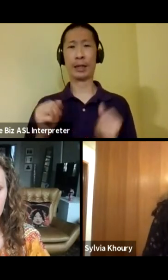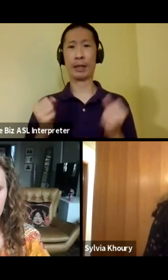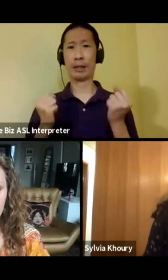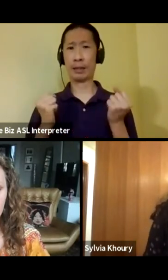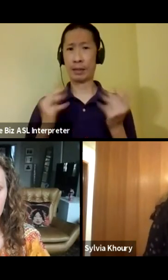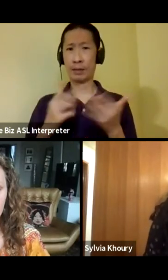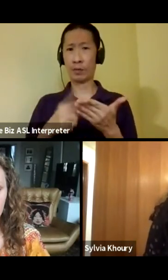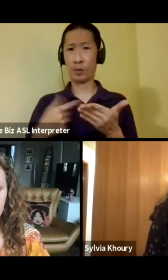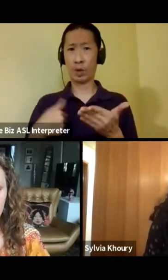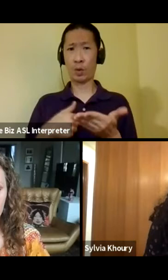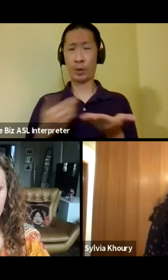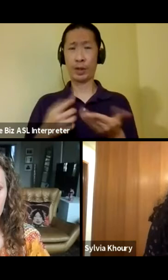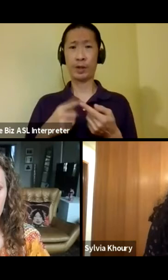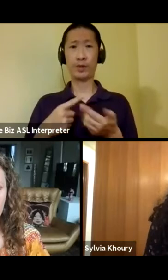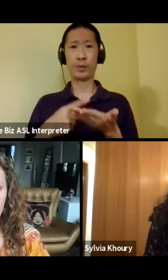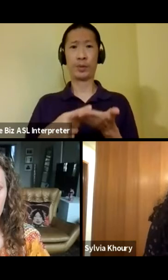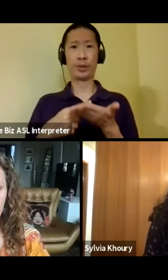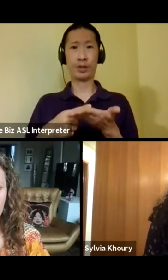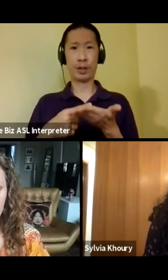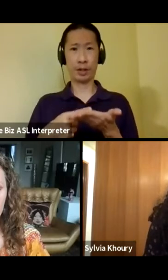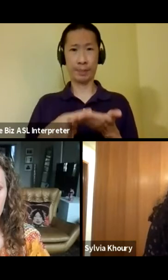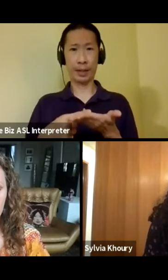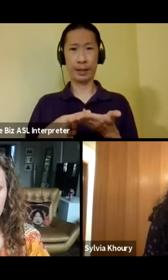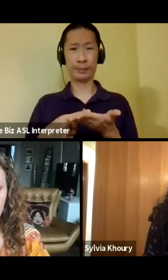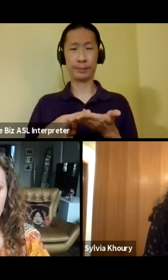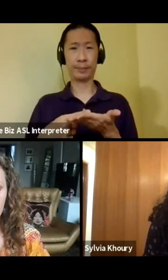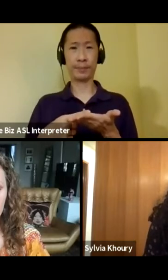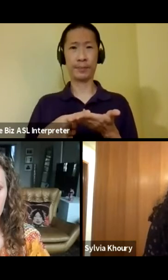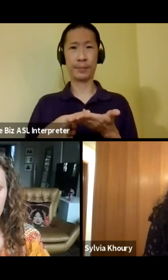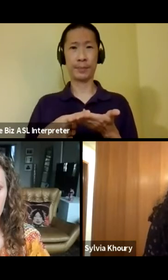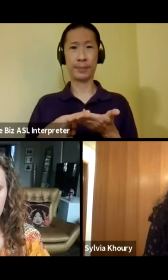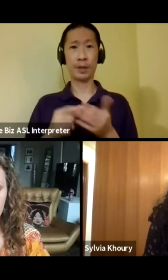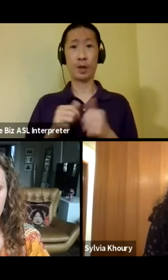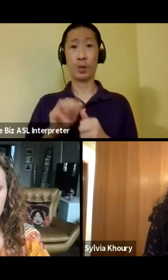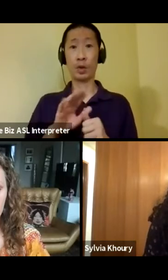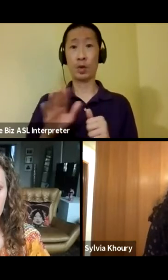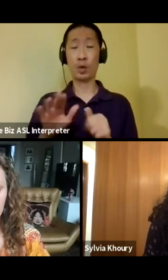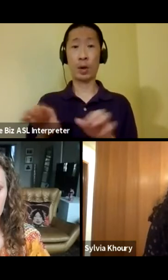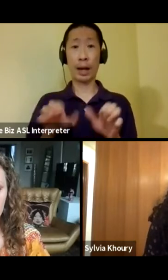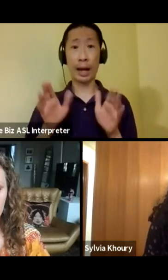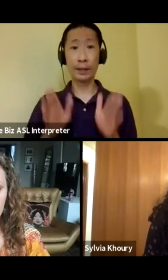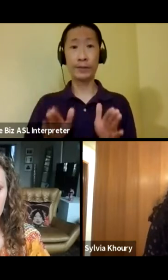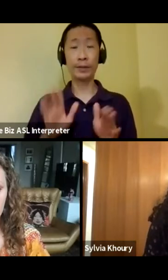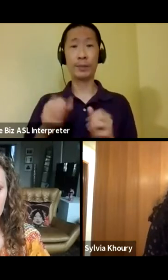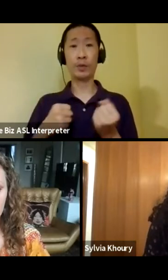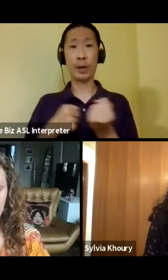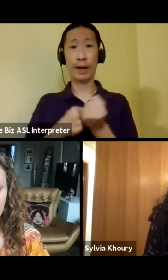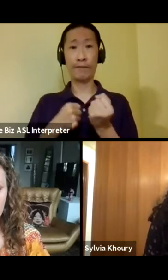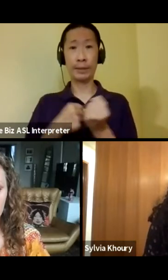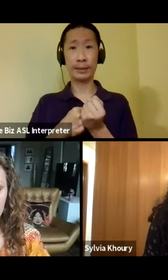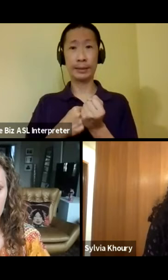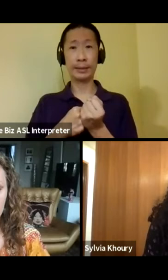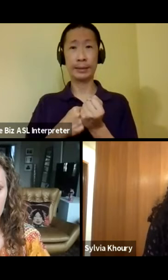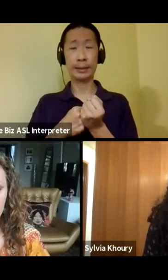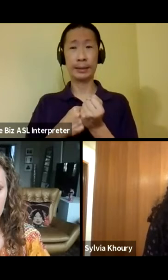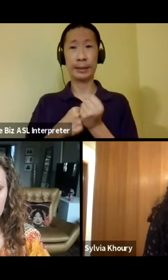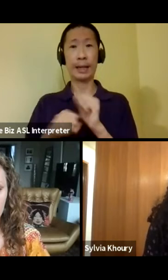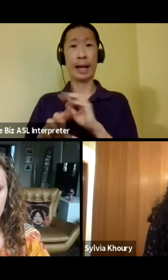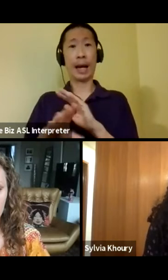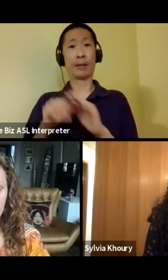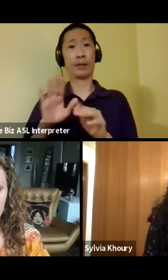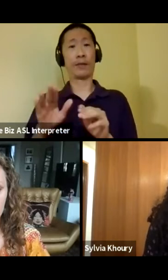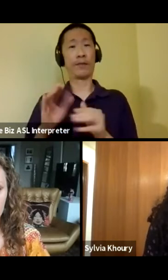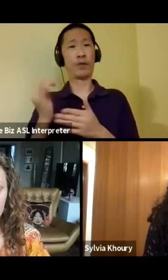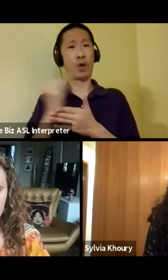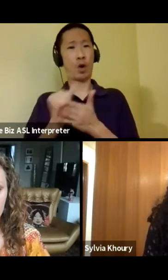what we're here to talk about, in addition to your activism and your advocacy outside of your art